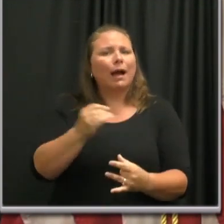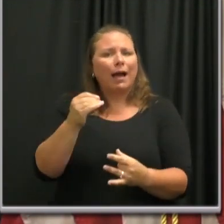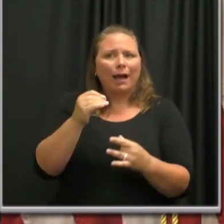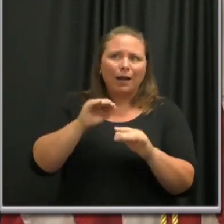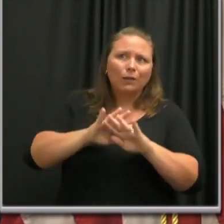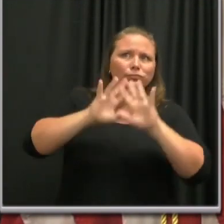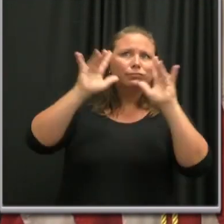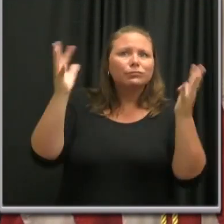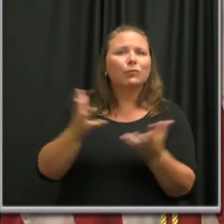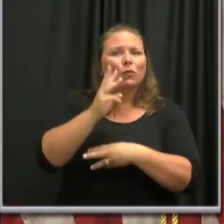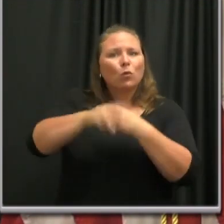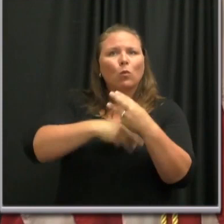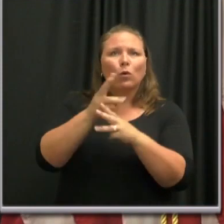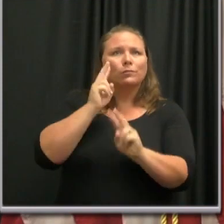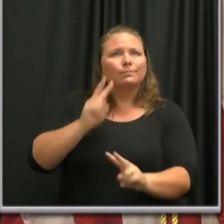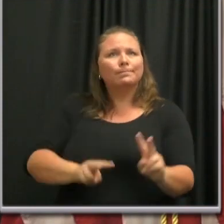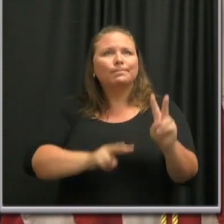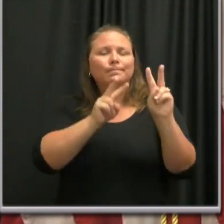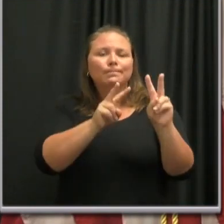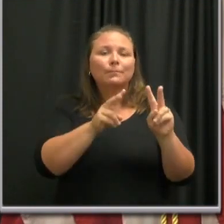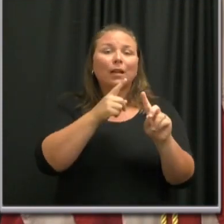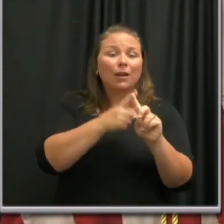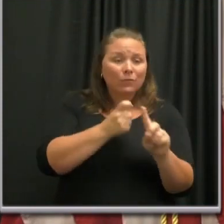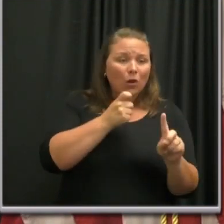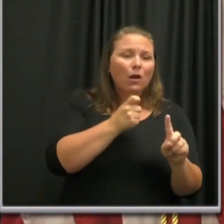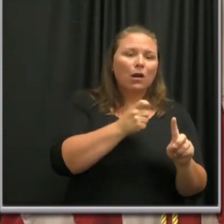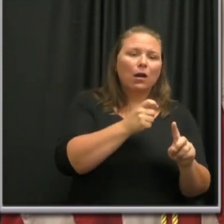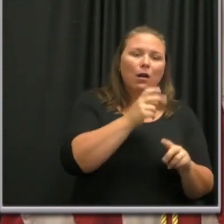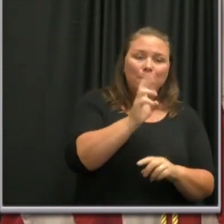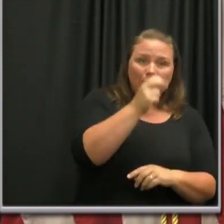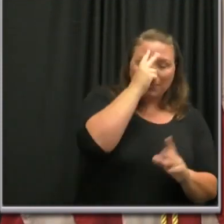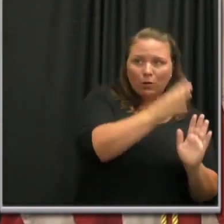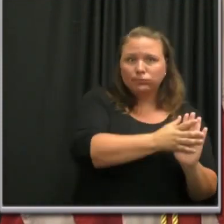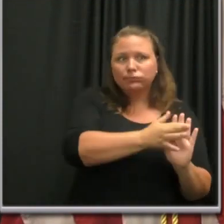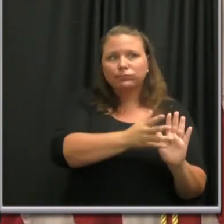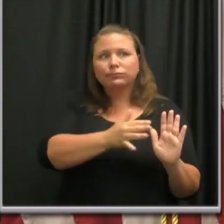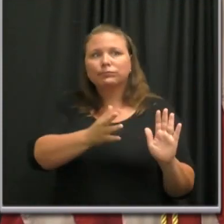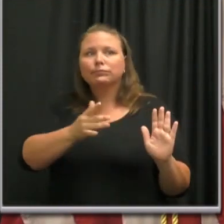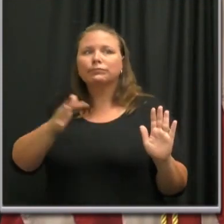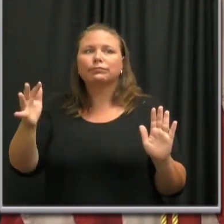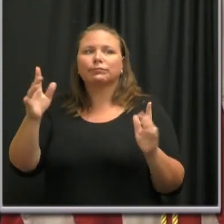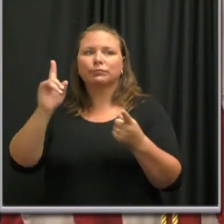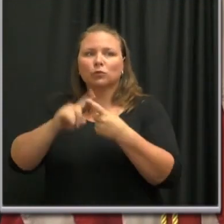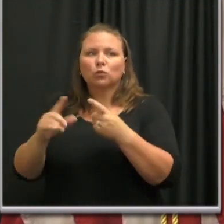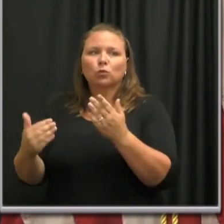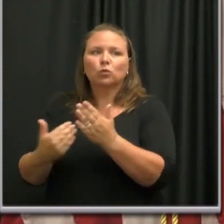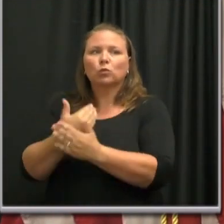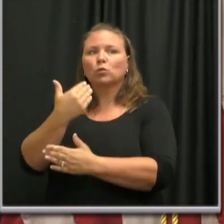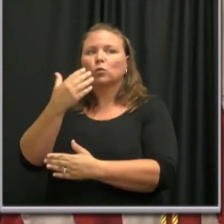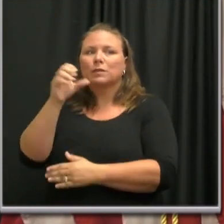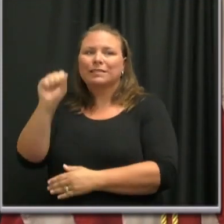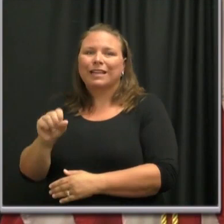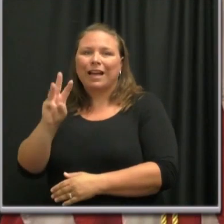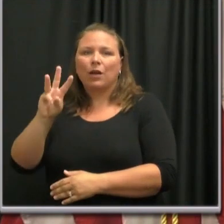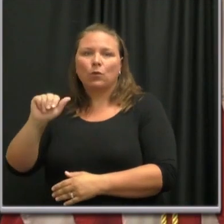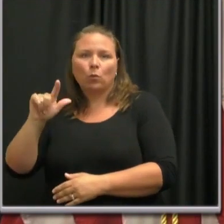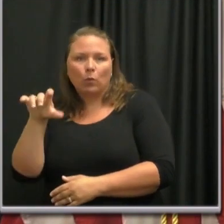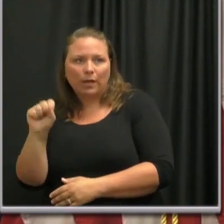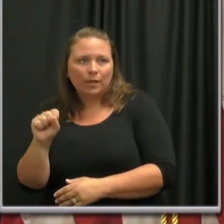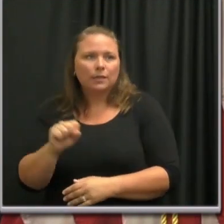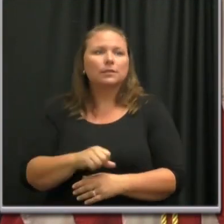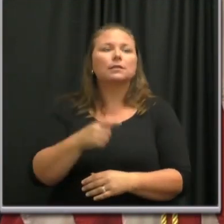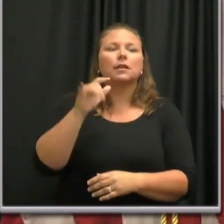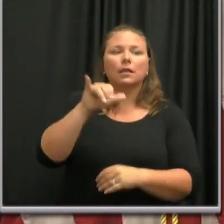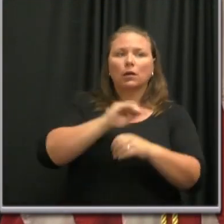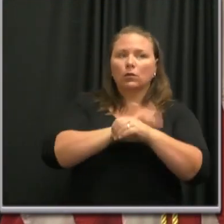world over from North Nashville to New South Wales. The coronavirus requires all of us to live more mindfully to keep